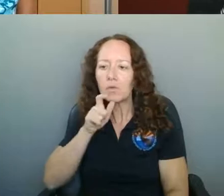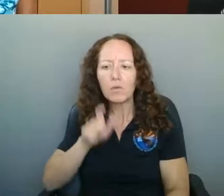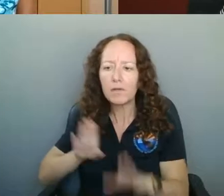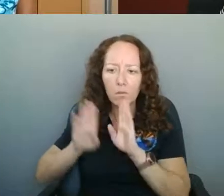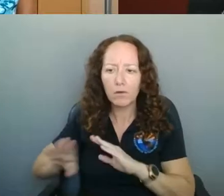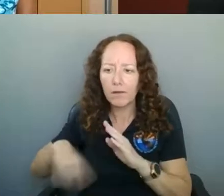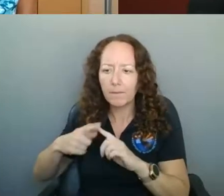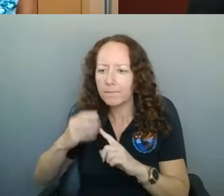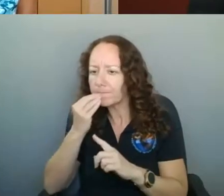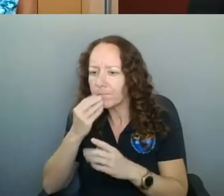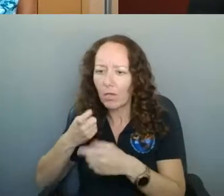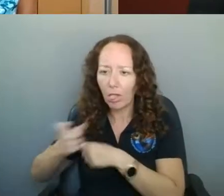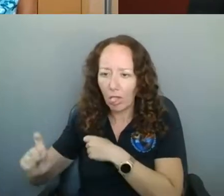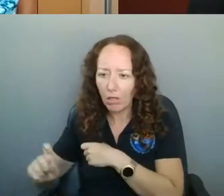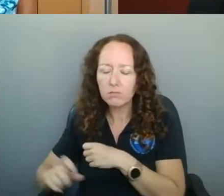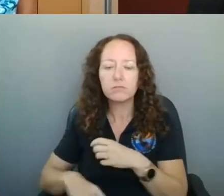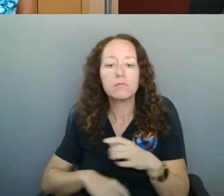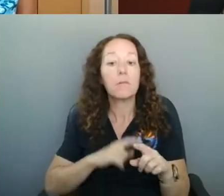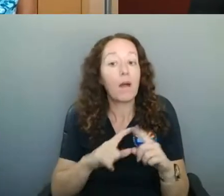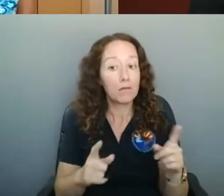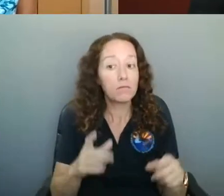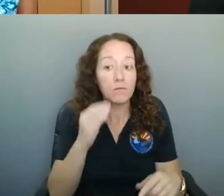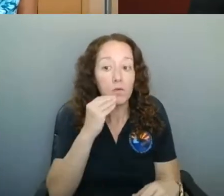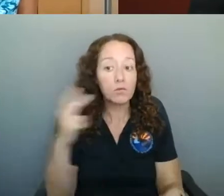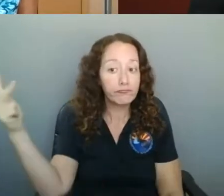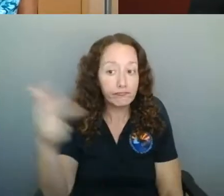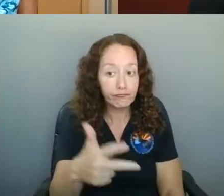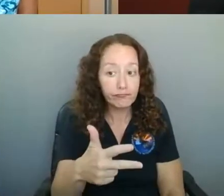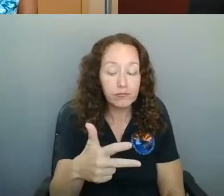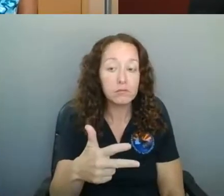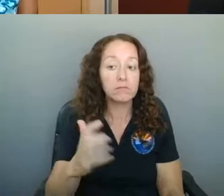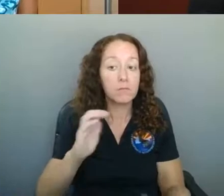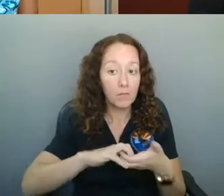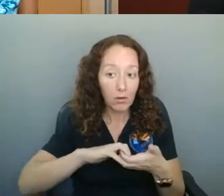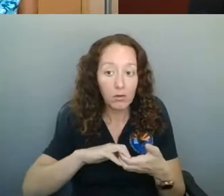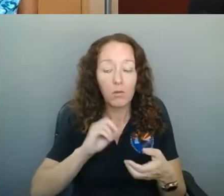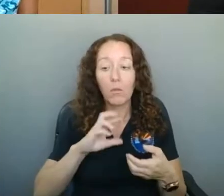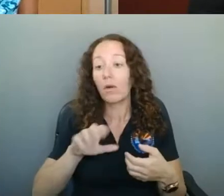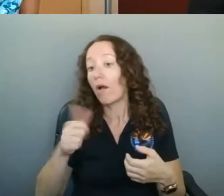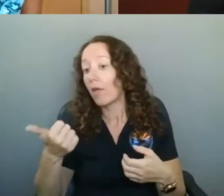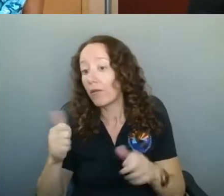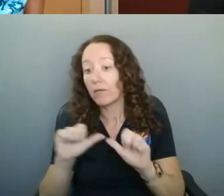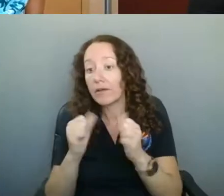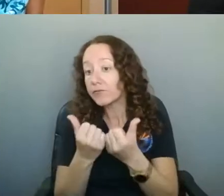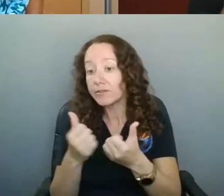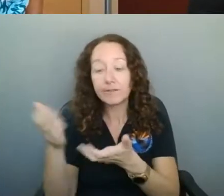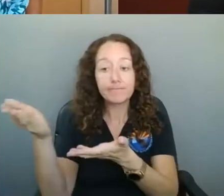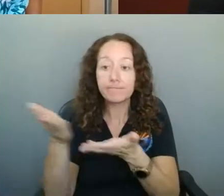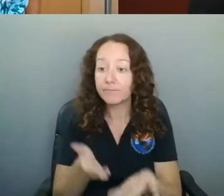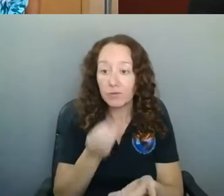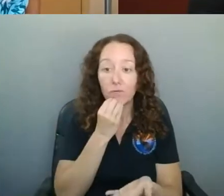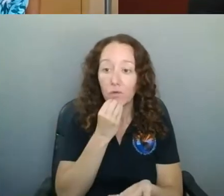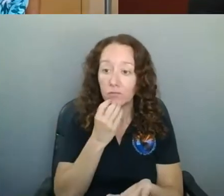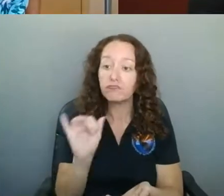also have, partner with some food trucks or other agencies that can bring in food that's already prepared, and I think that's a great